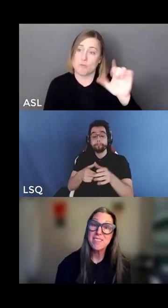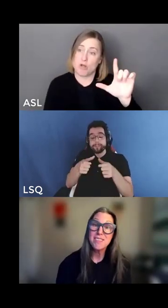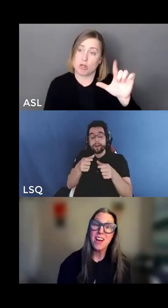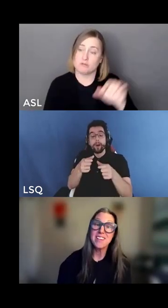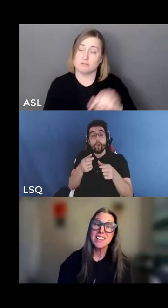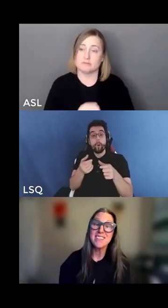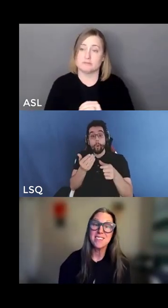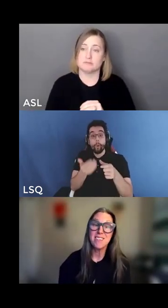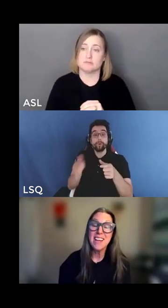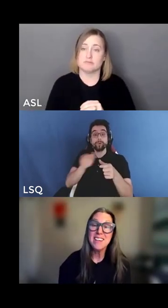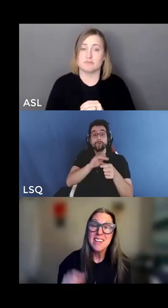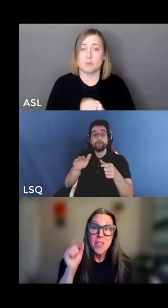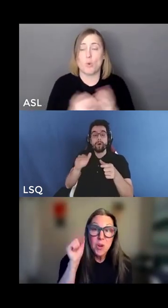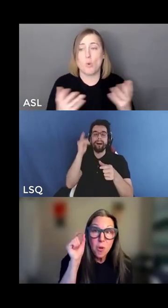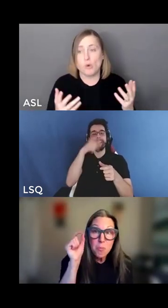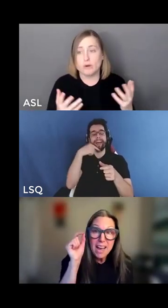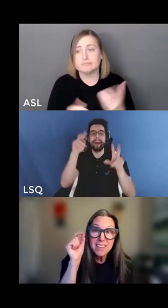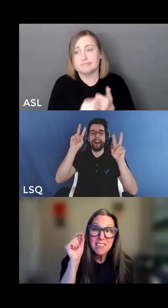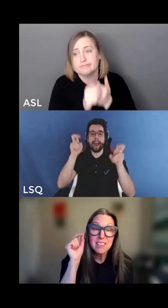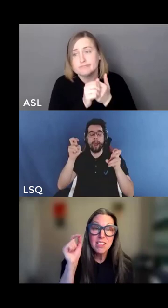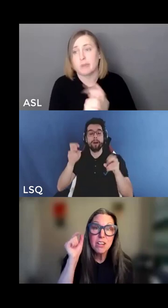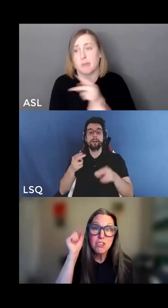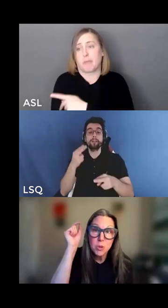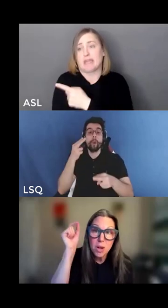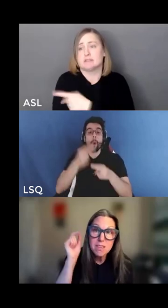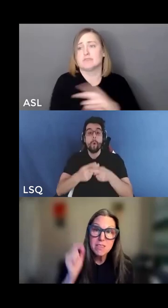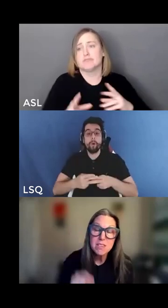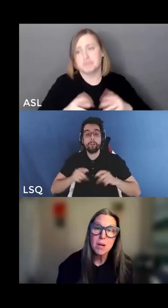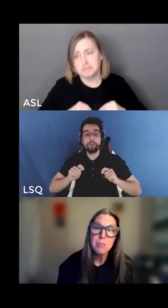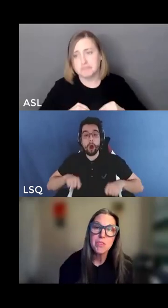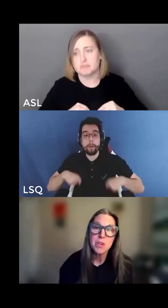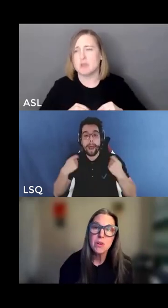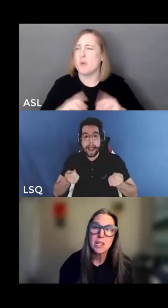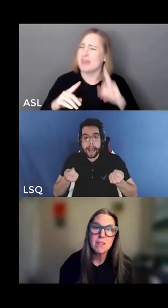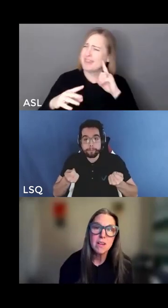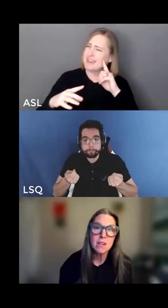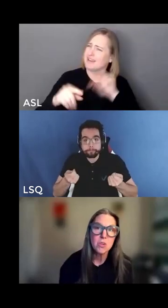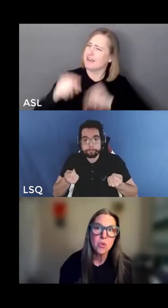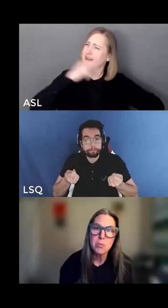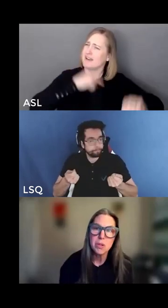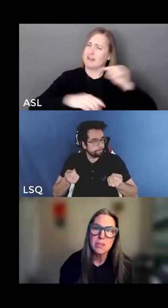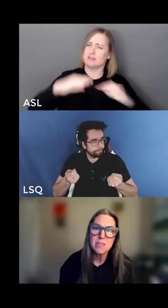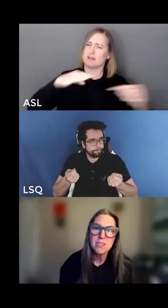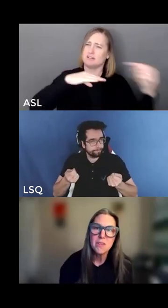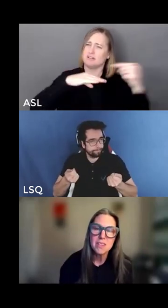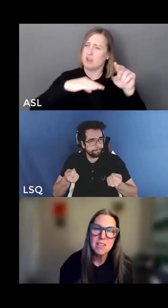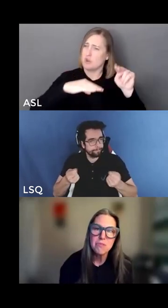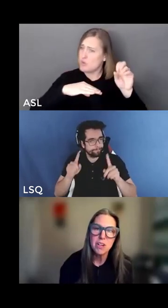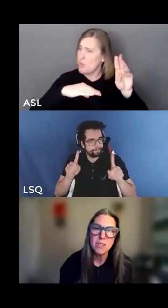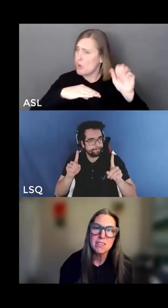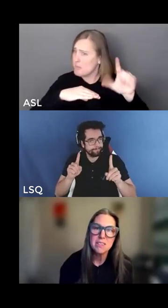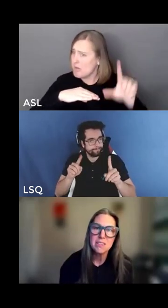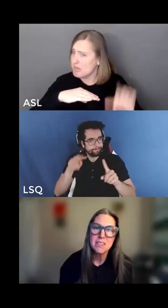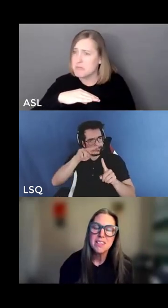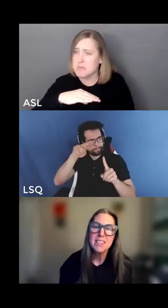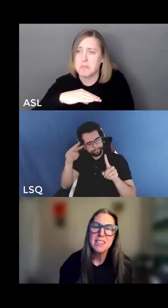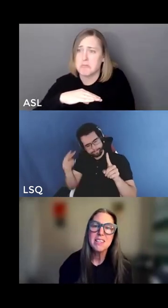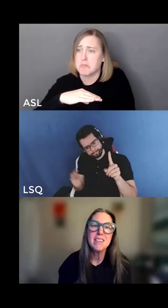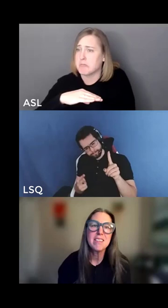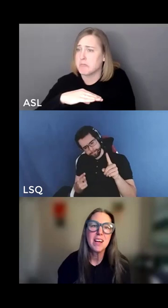but it's not is it right go back to the logic what is the top of the coin it's not normal not the default